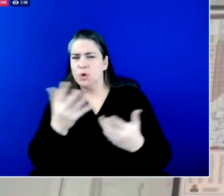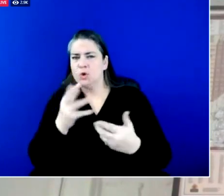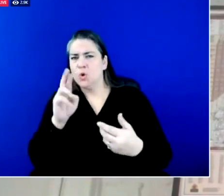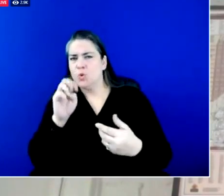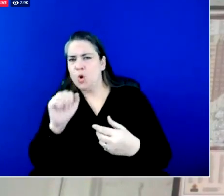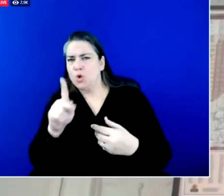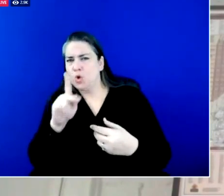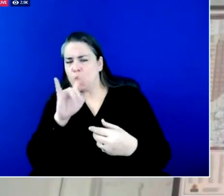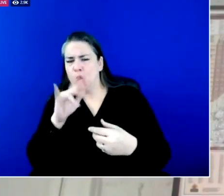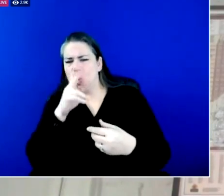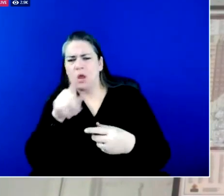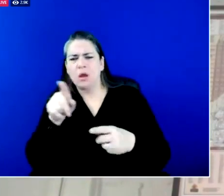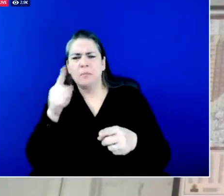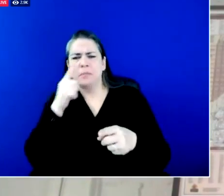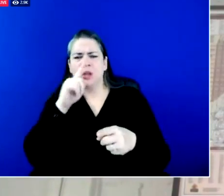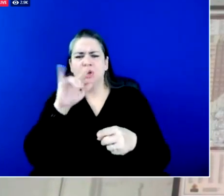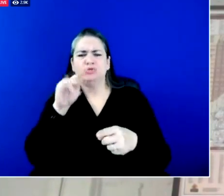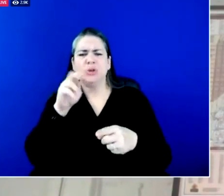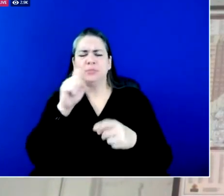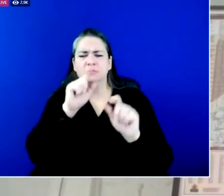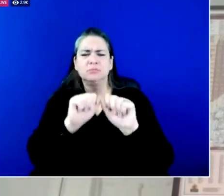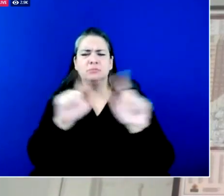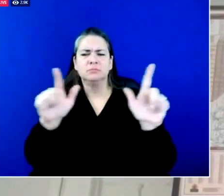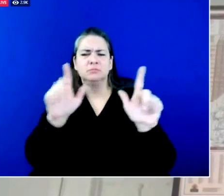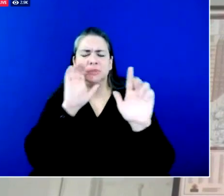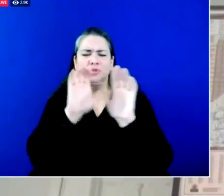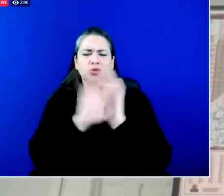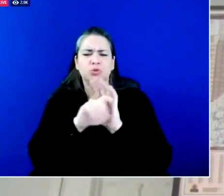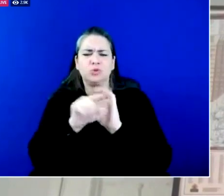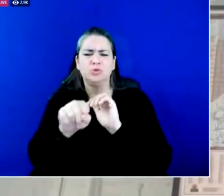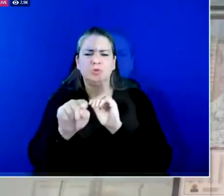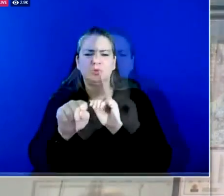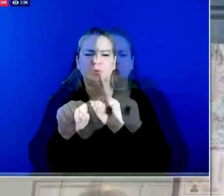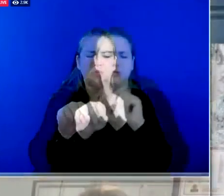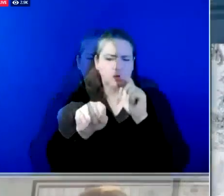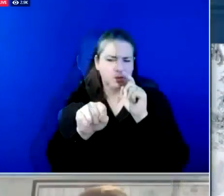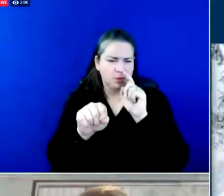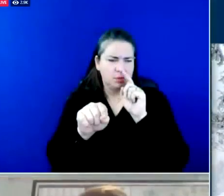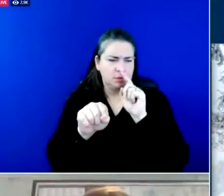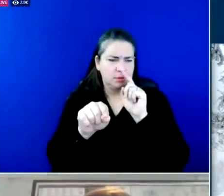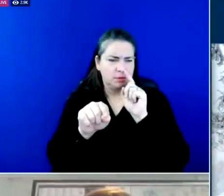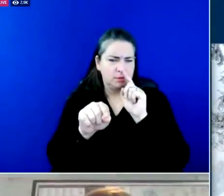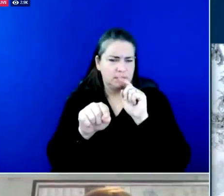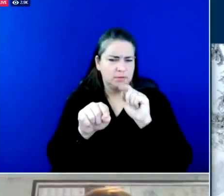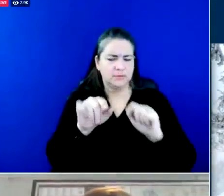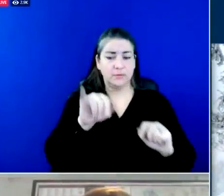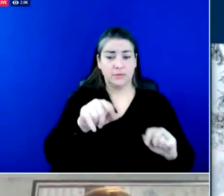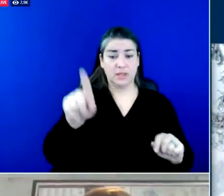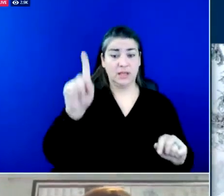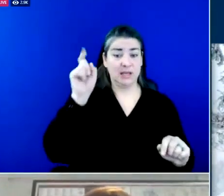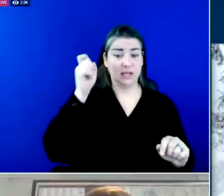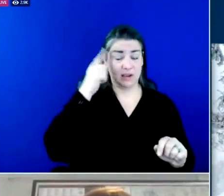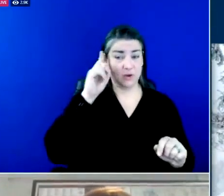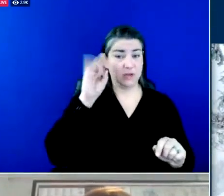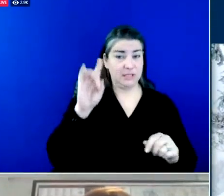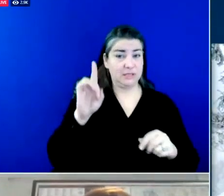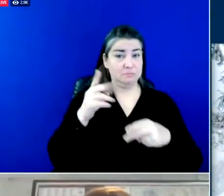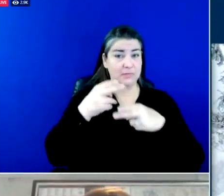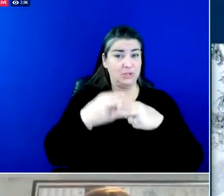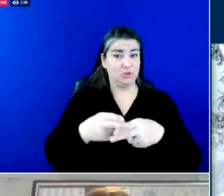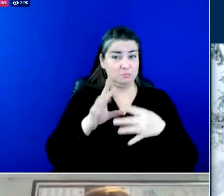back up uh james that last one one of those is the and the governor mentioned it one of those is